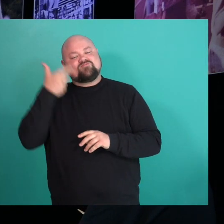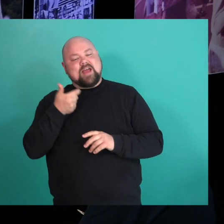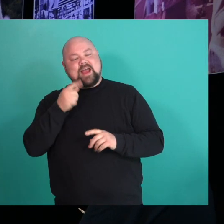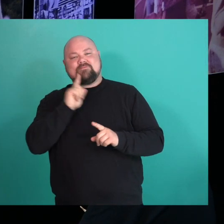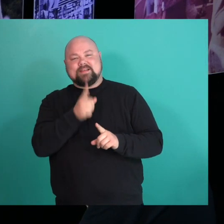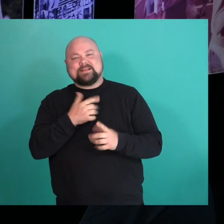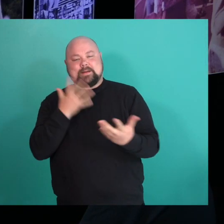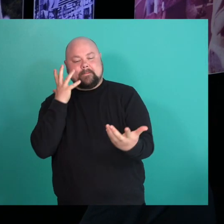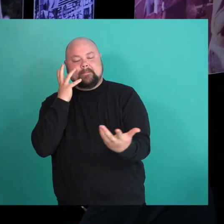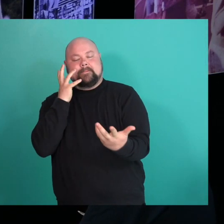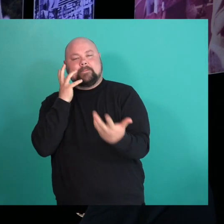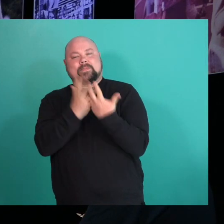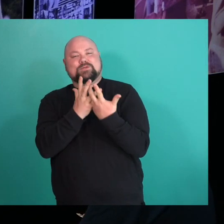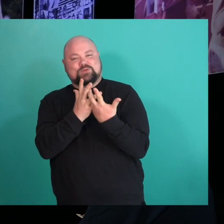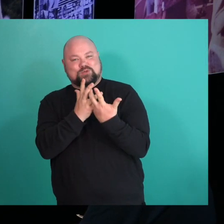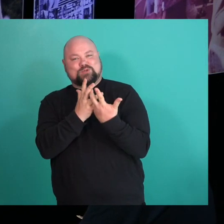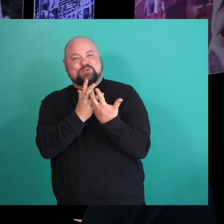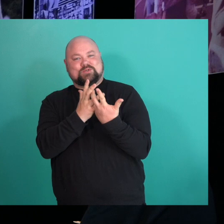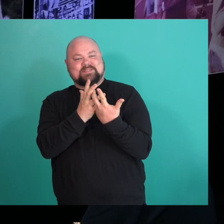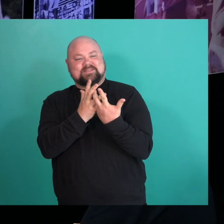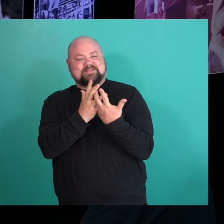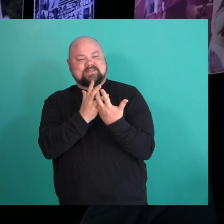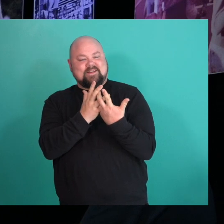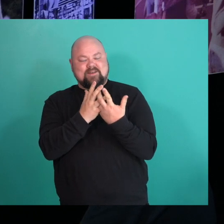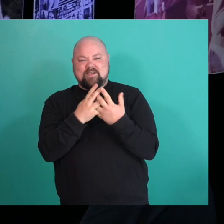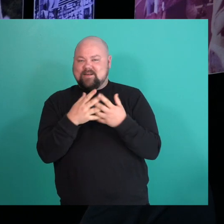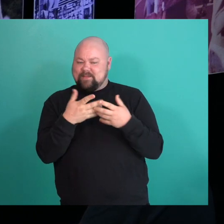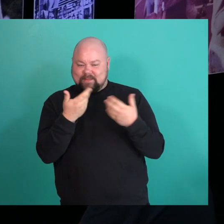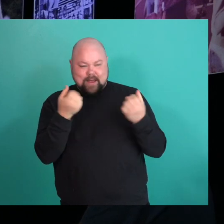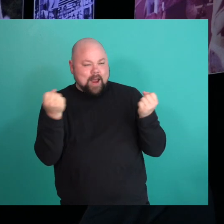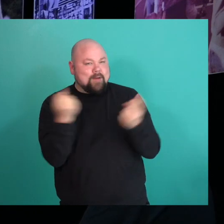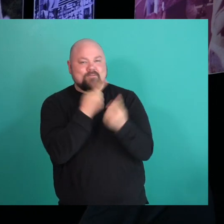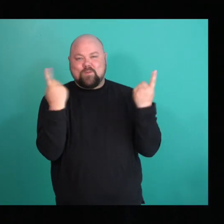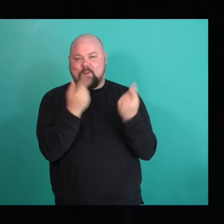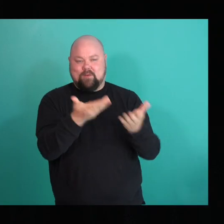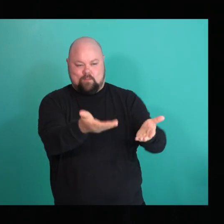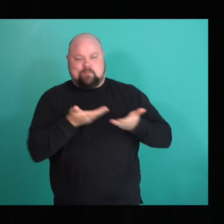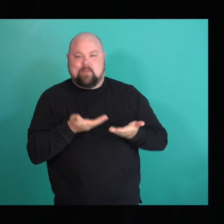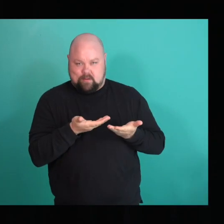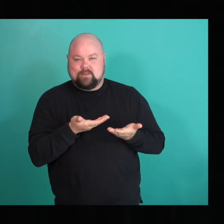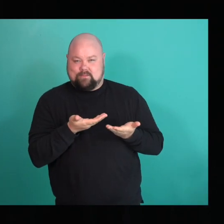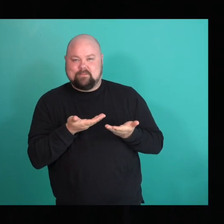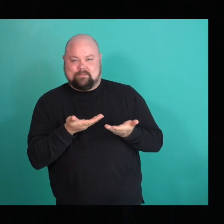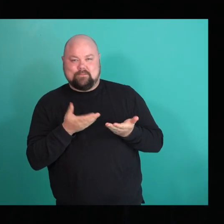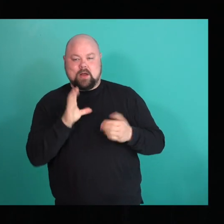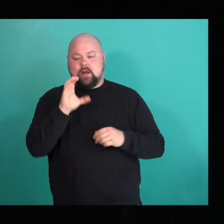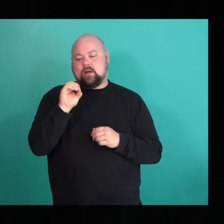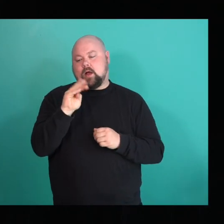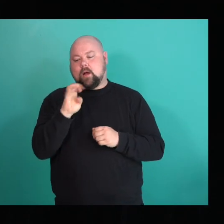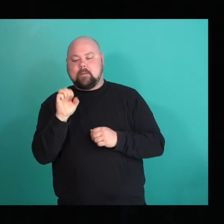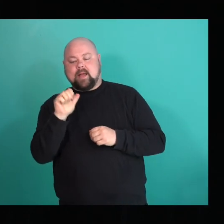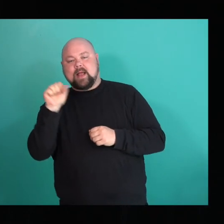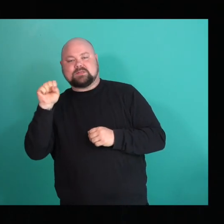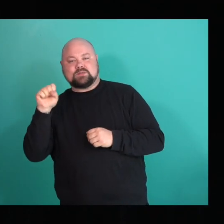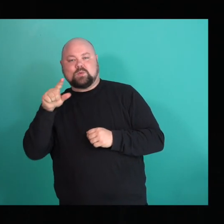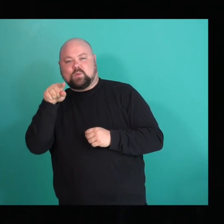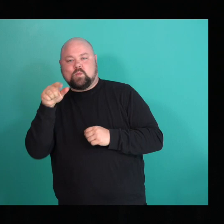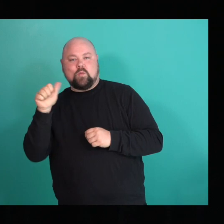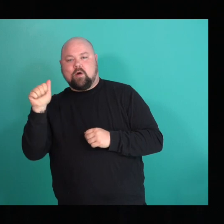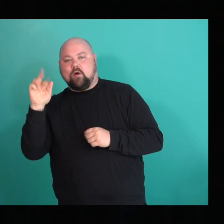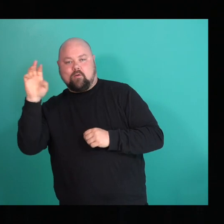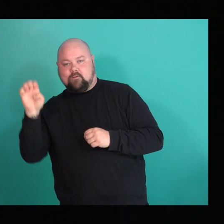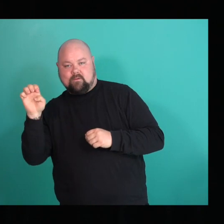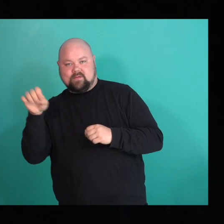to sort of like a come as you are kind of element. And so I think that's what makes people